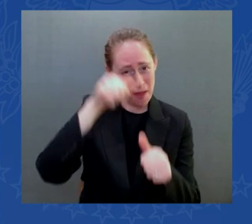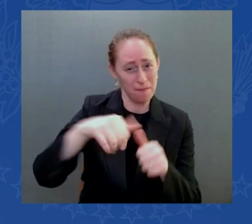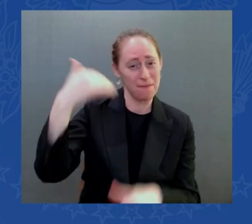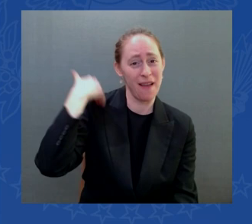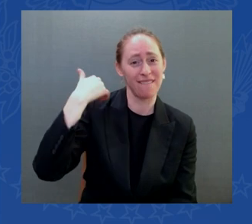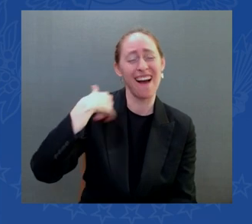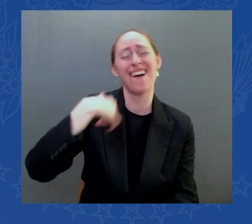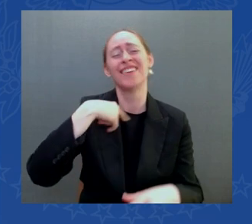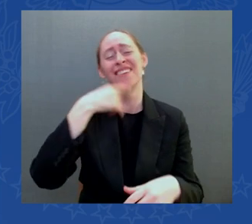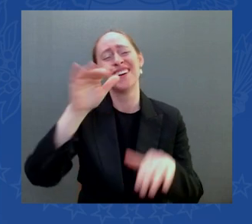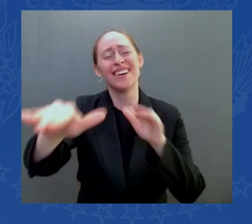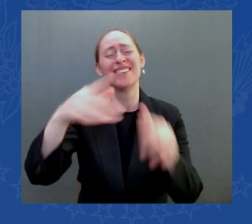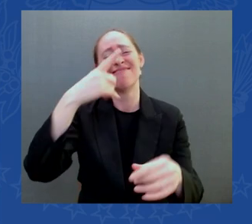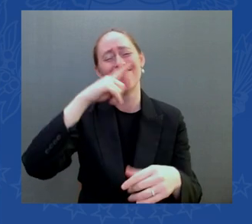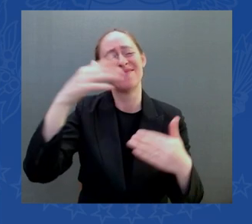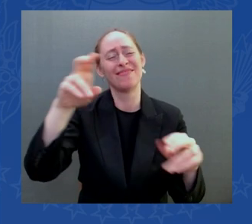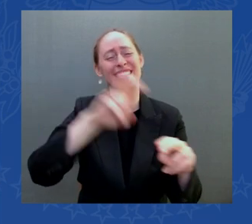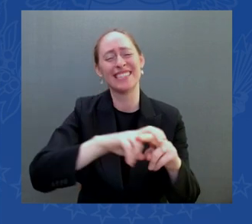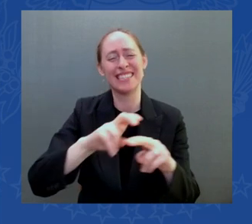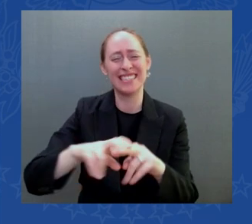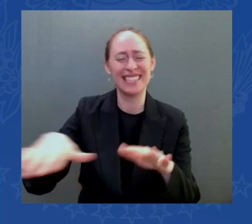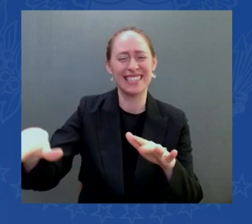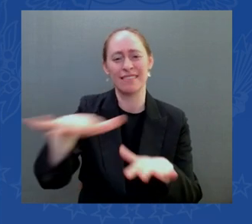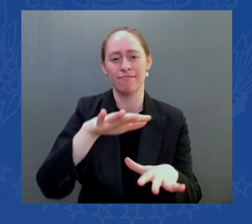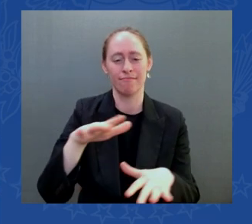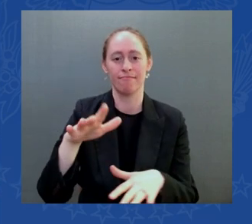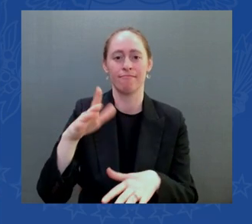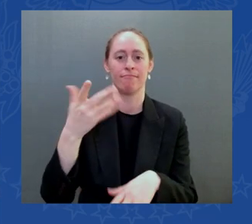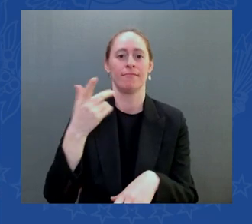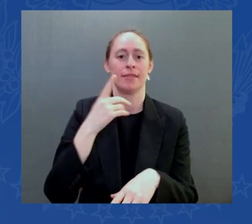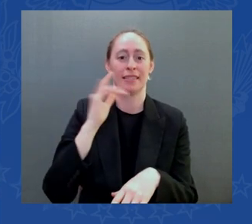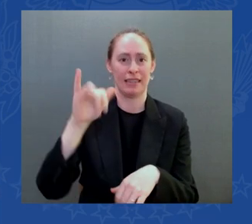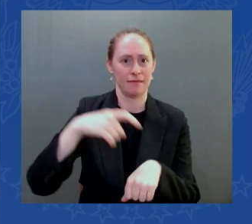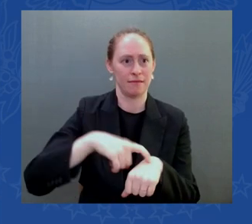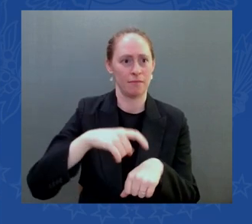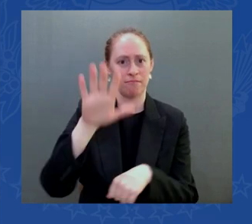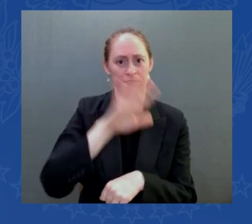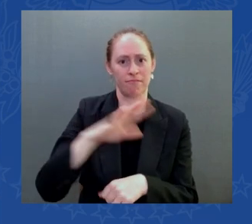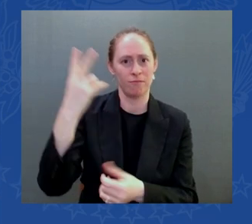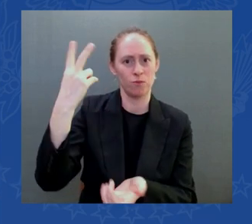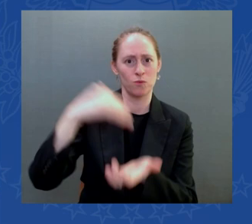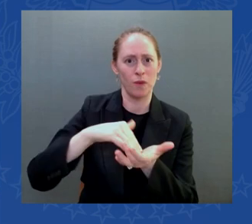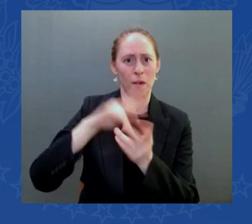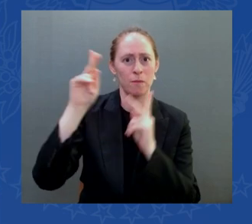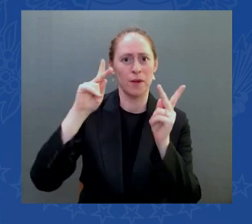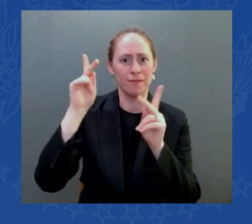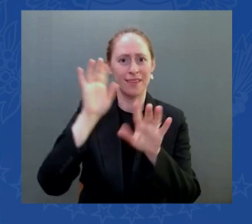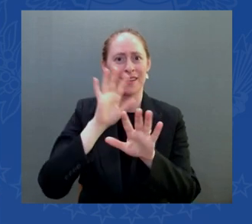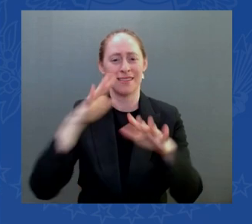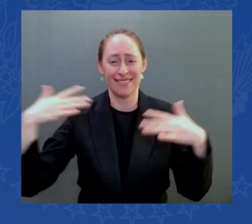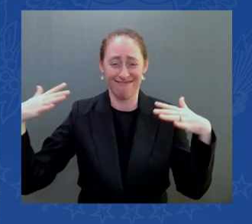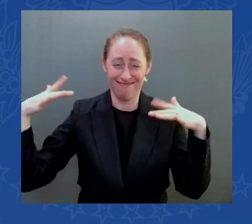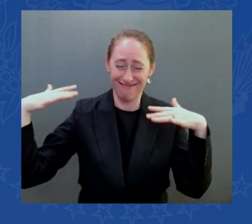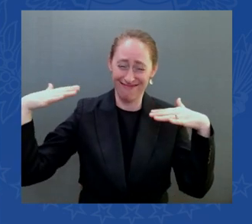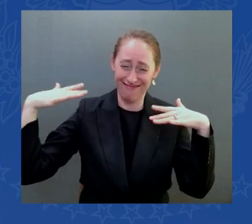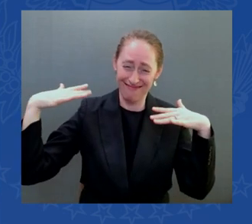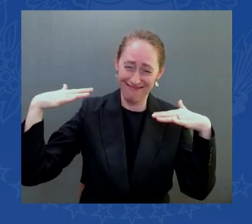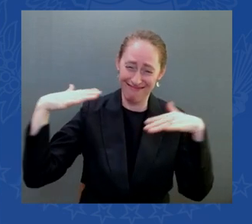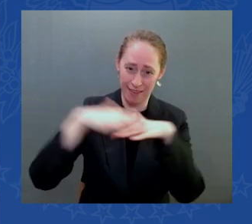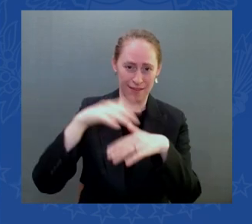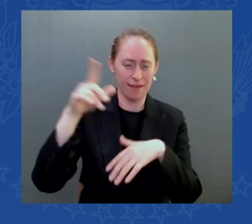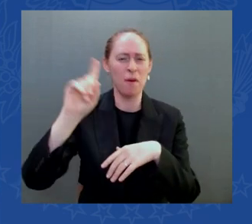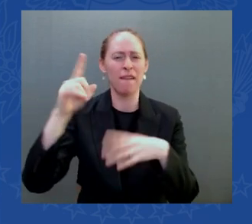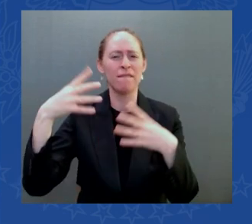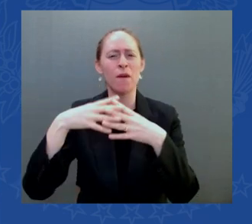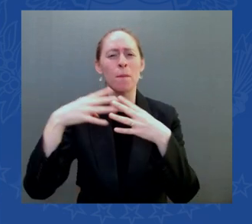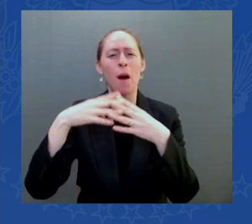there were about 2,000 people out in the in a football field and it was toward the end of the campaign I said have a seat and